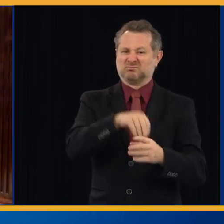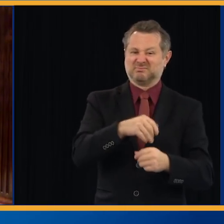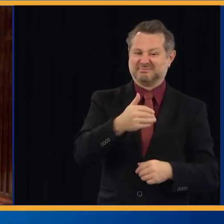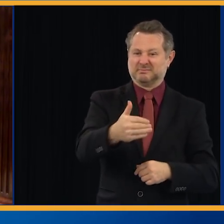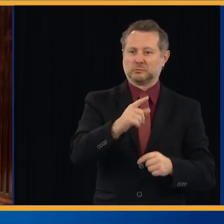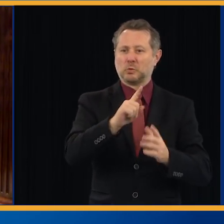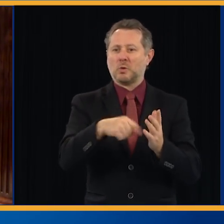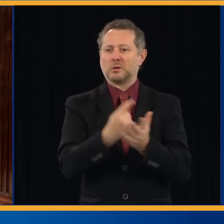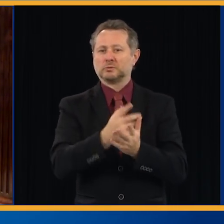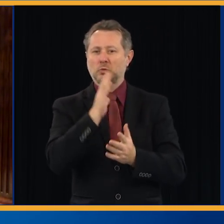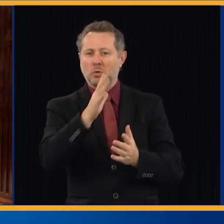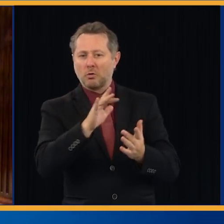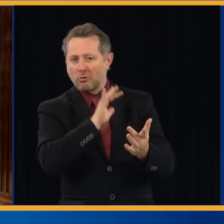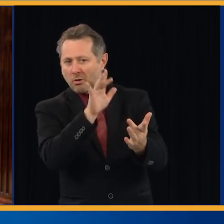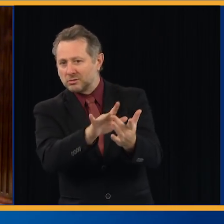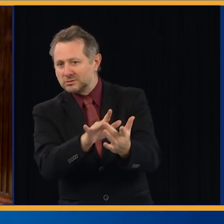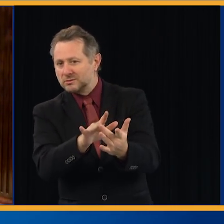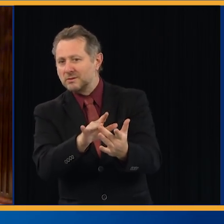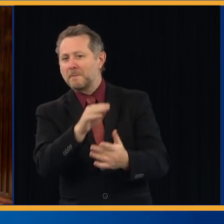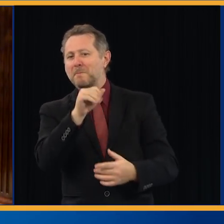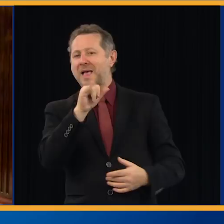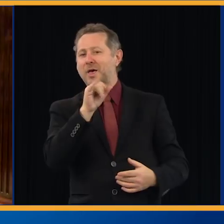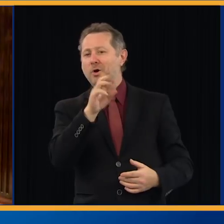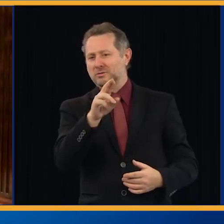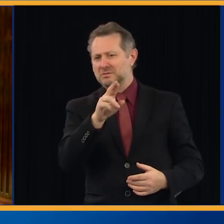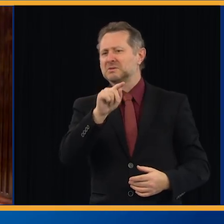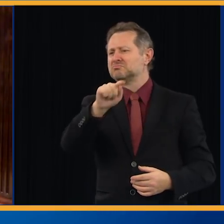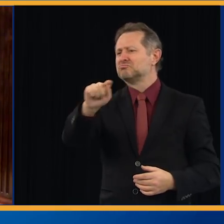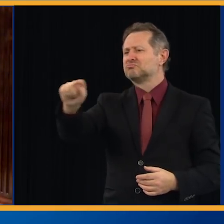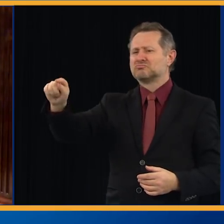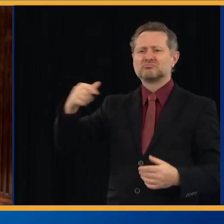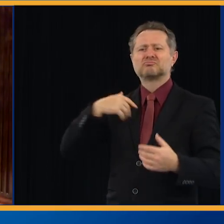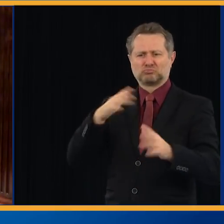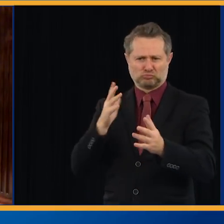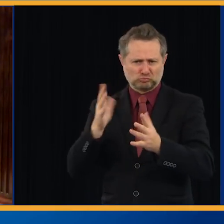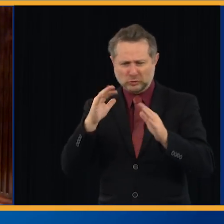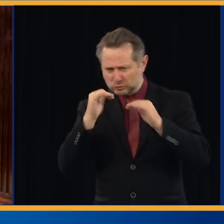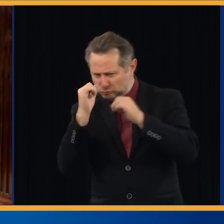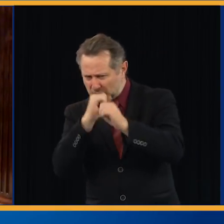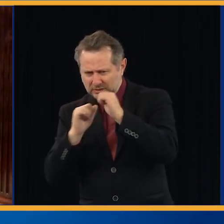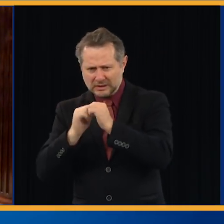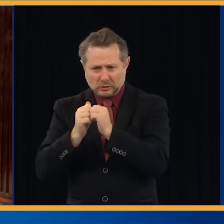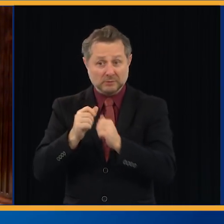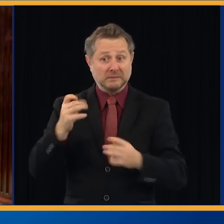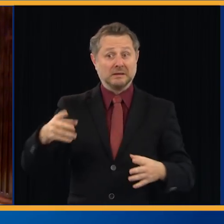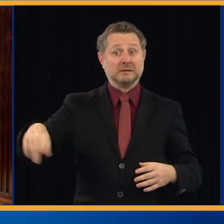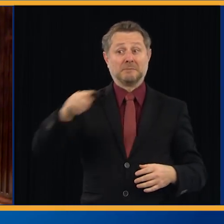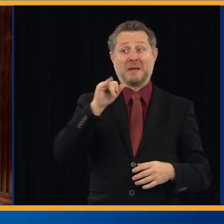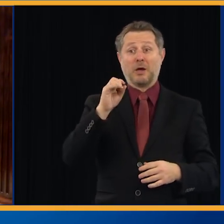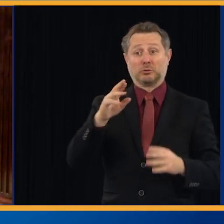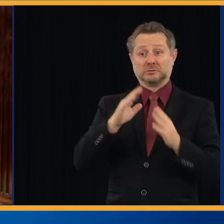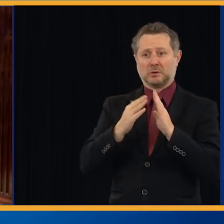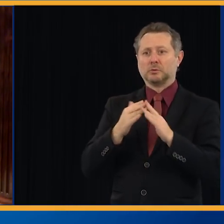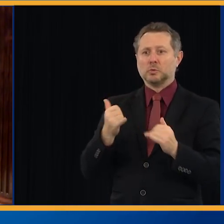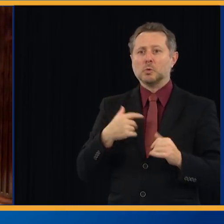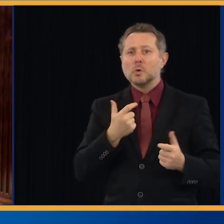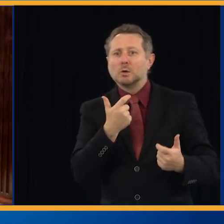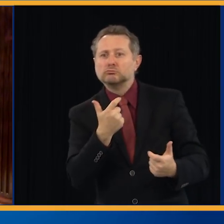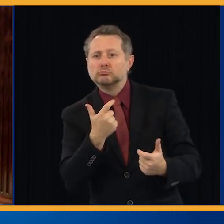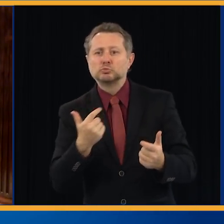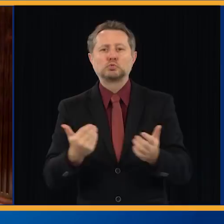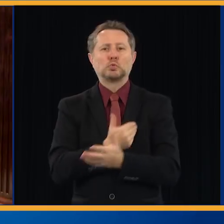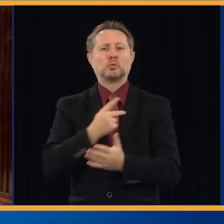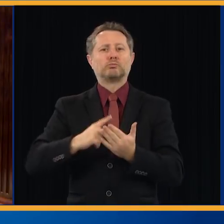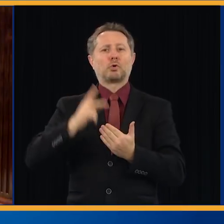and strategies. And I know all of the mayors are following the news of the contract tracing program that we are starting here,